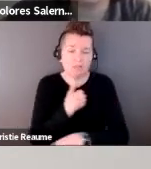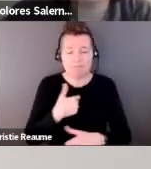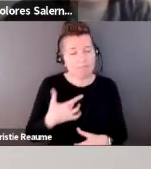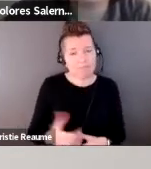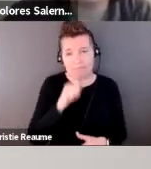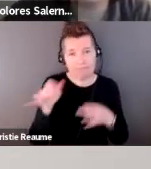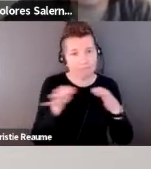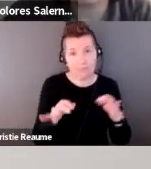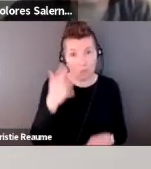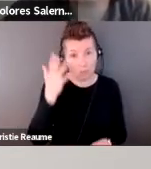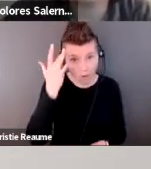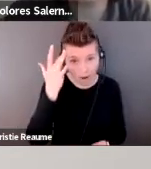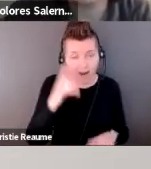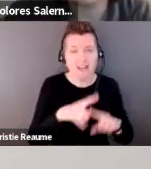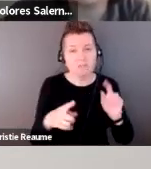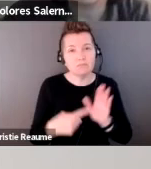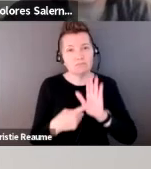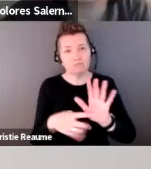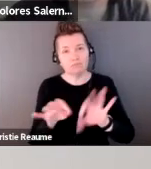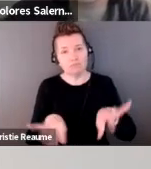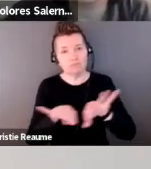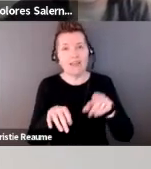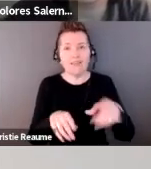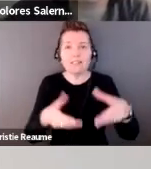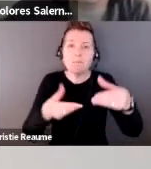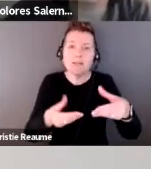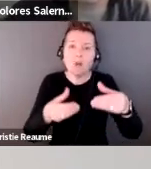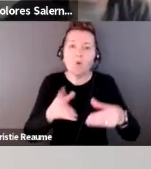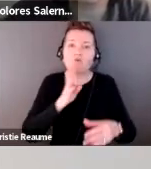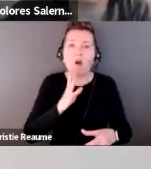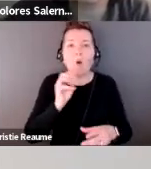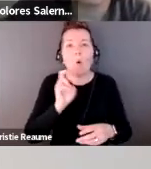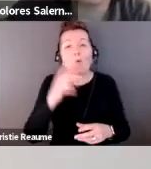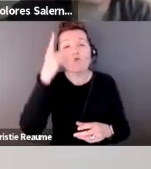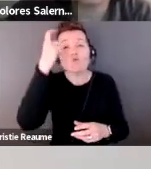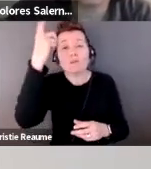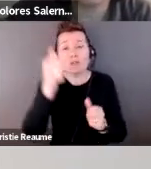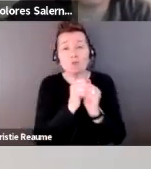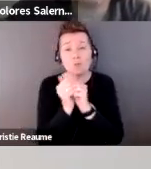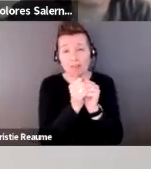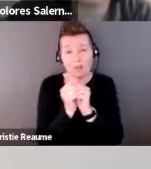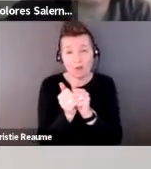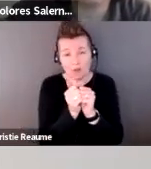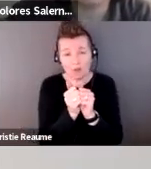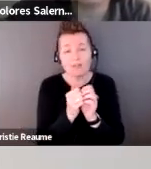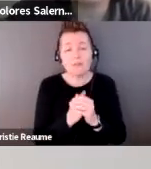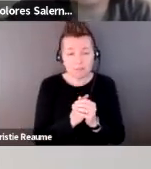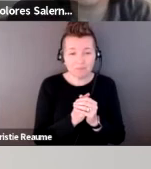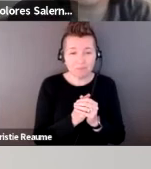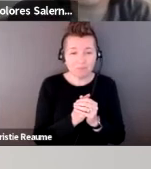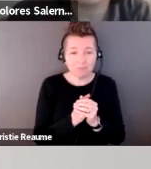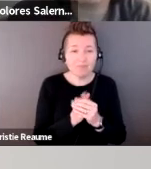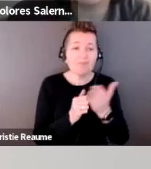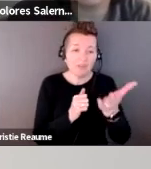here is a moment of pillow talk or dreaming together as an instance of whirling. And also how form can hold